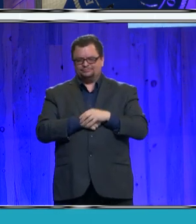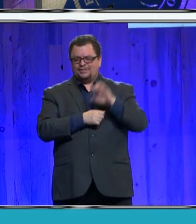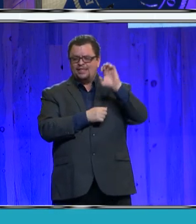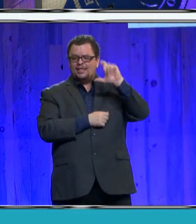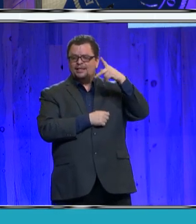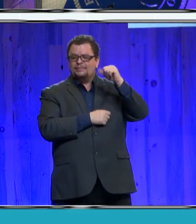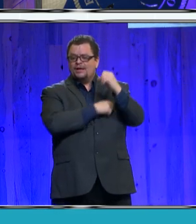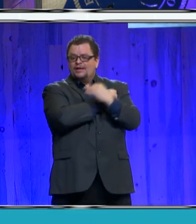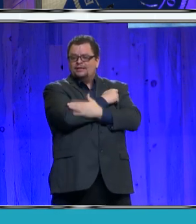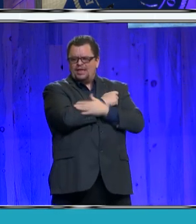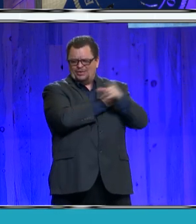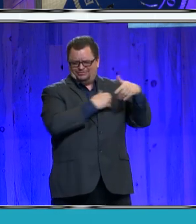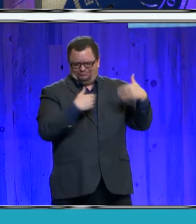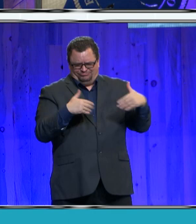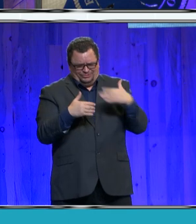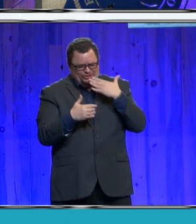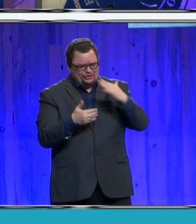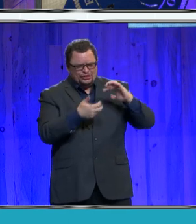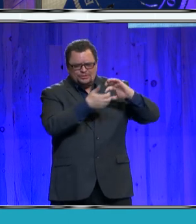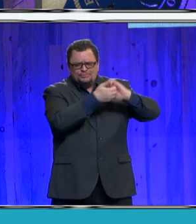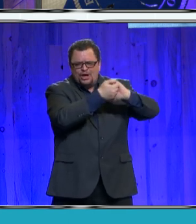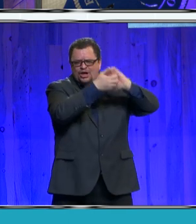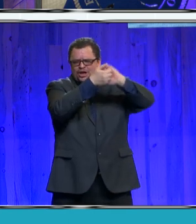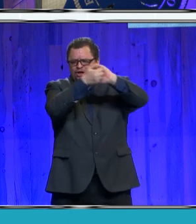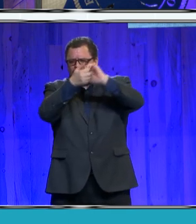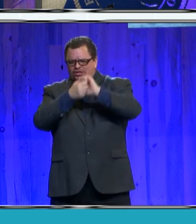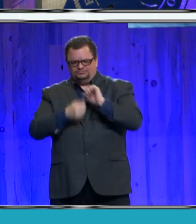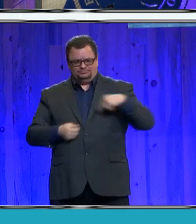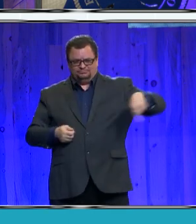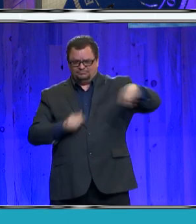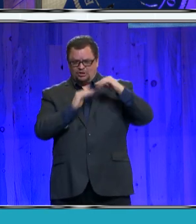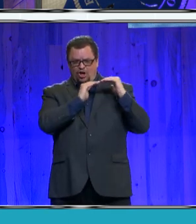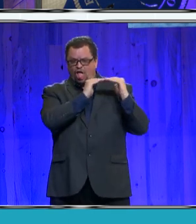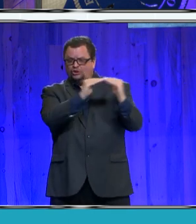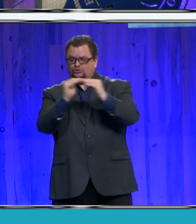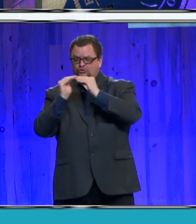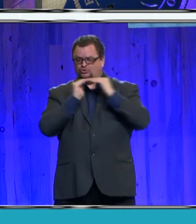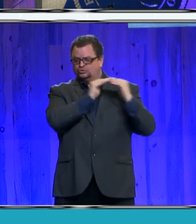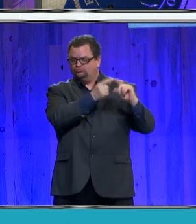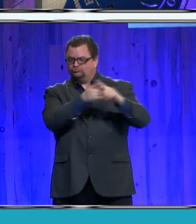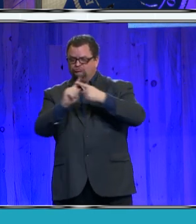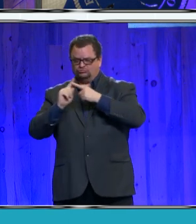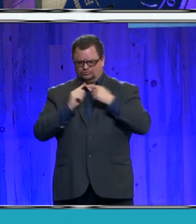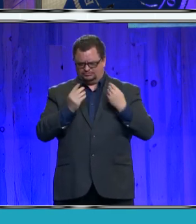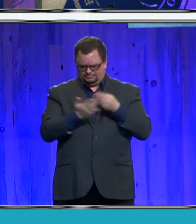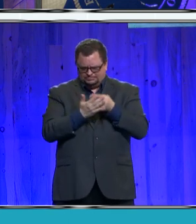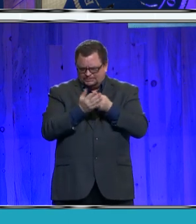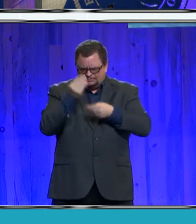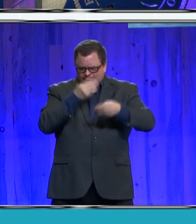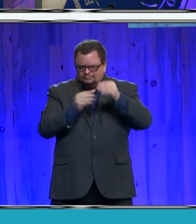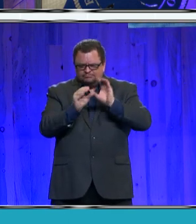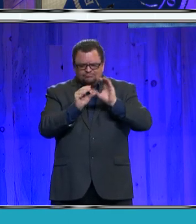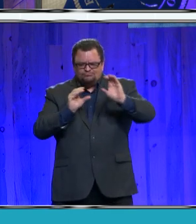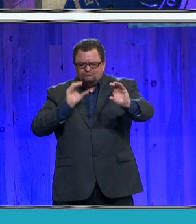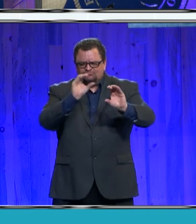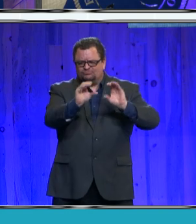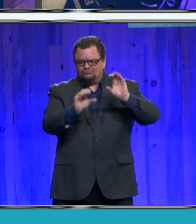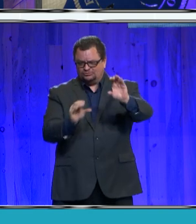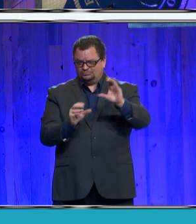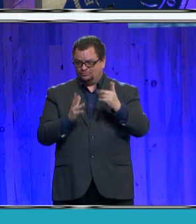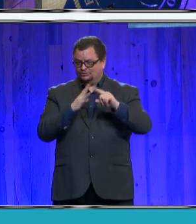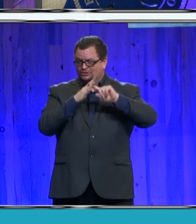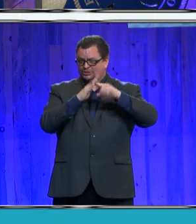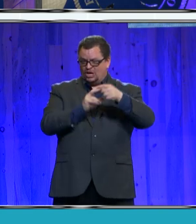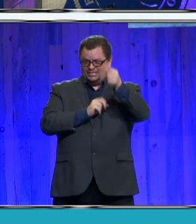My colleagues were thrilled to make a sizable financial contribution to start Southwest Airline Service here.